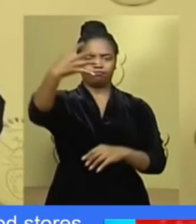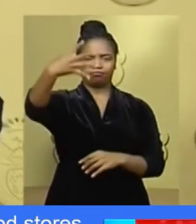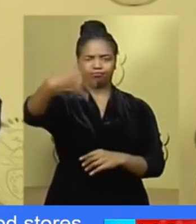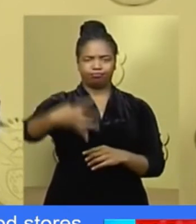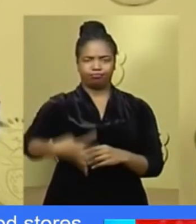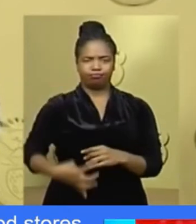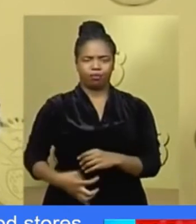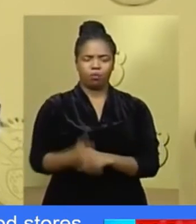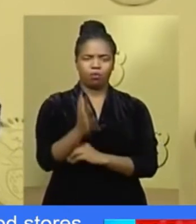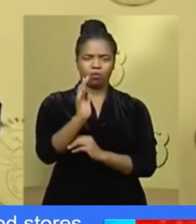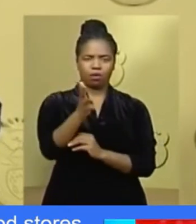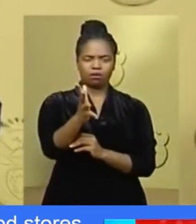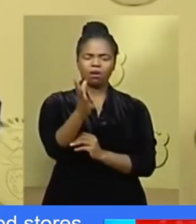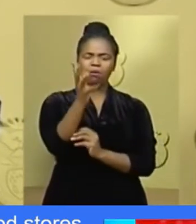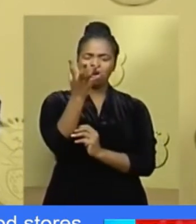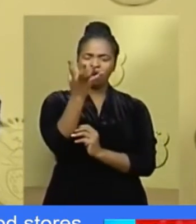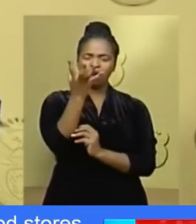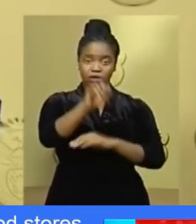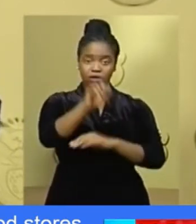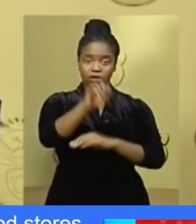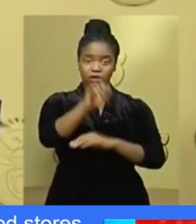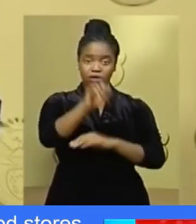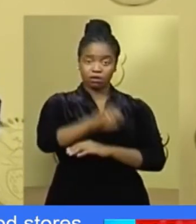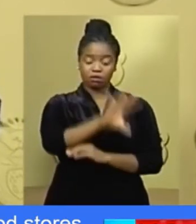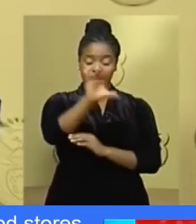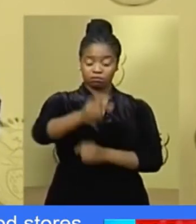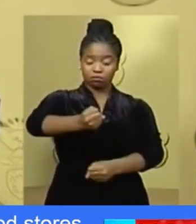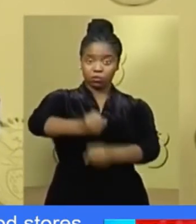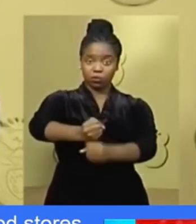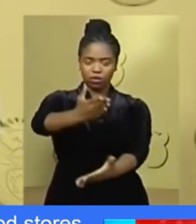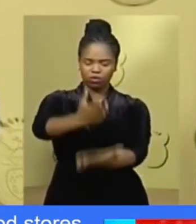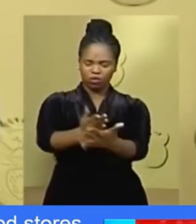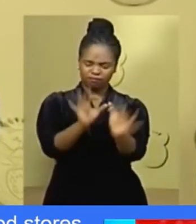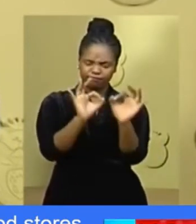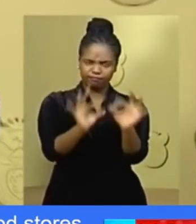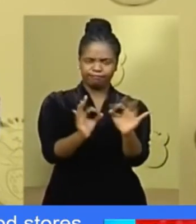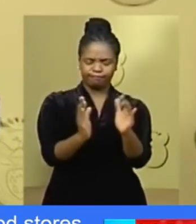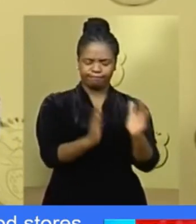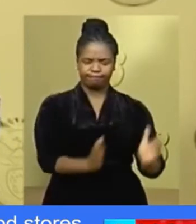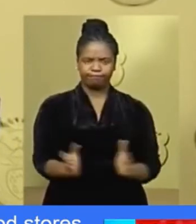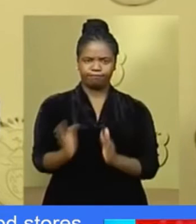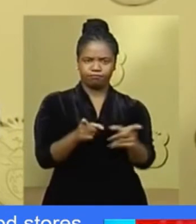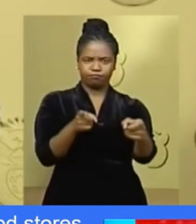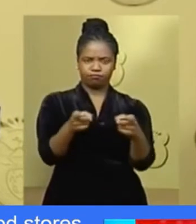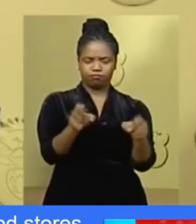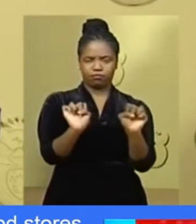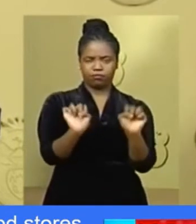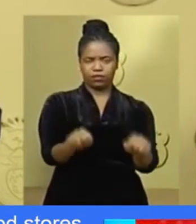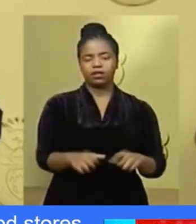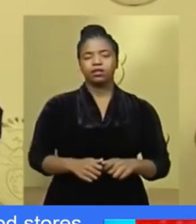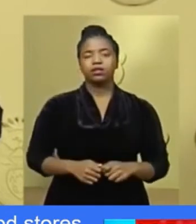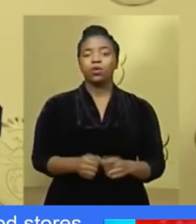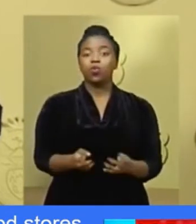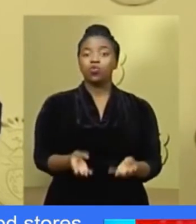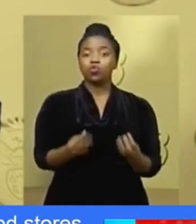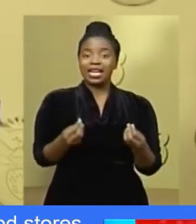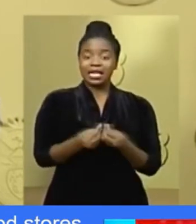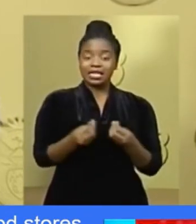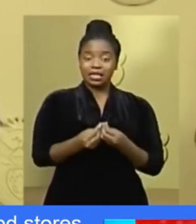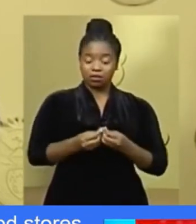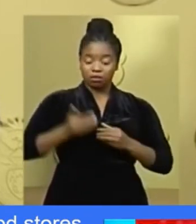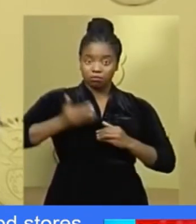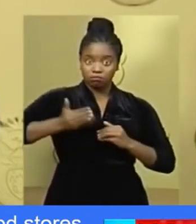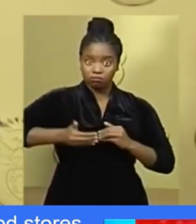will have a board of eminent South Africans to ensure proper governance. To get things moving